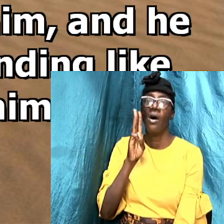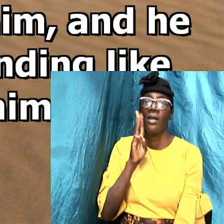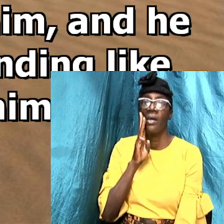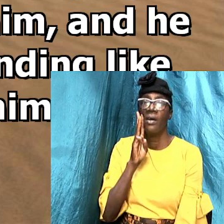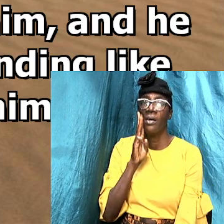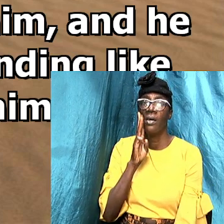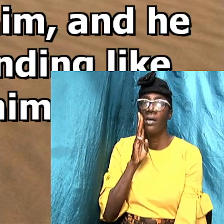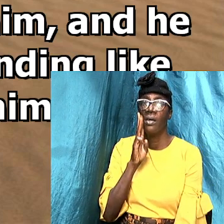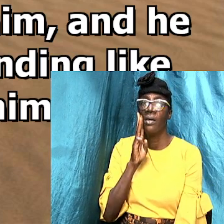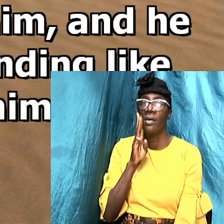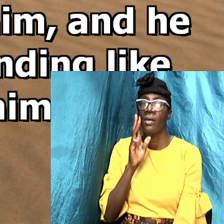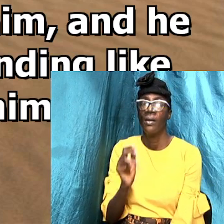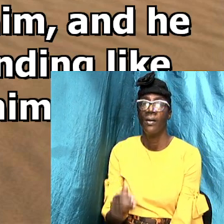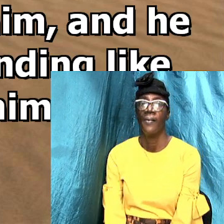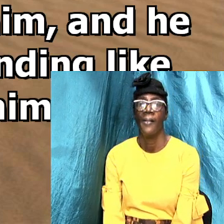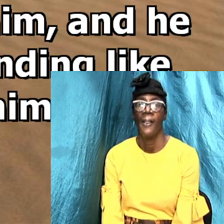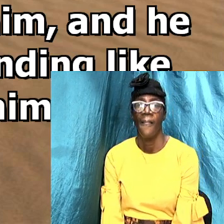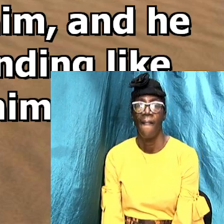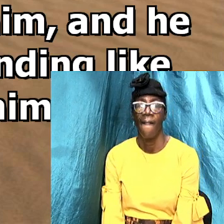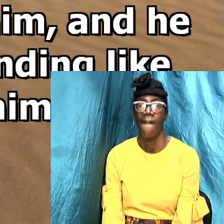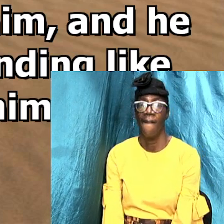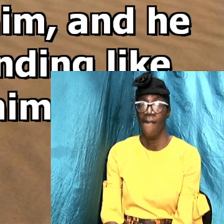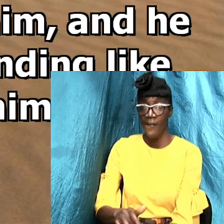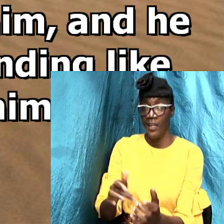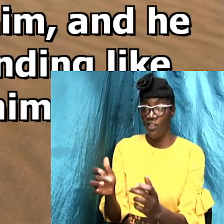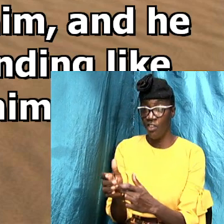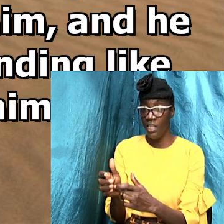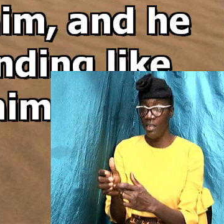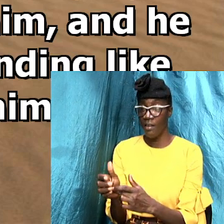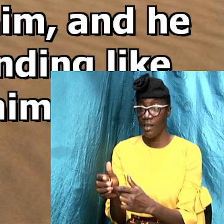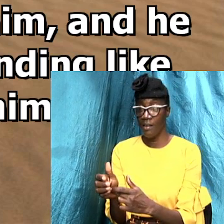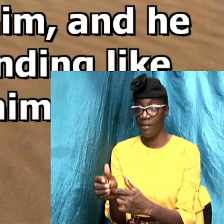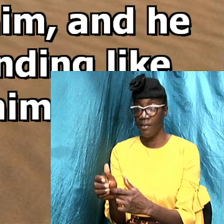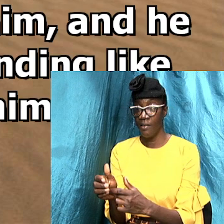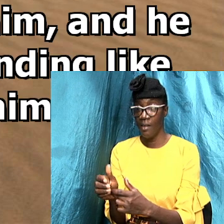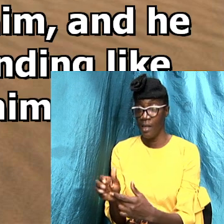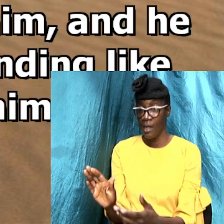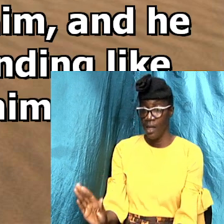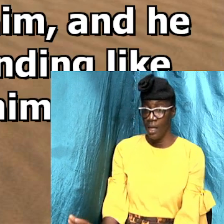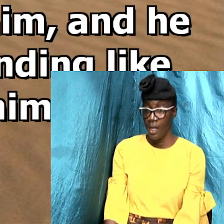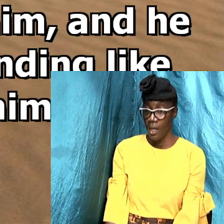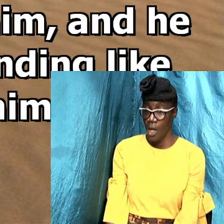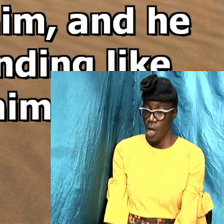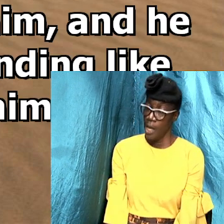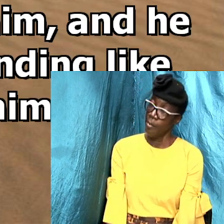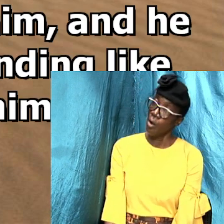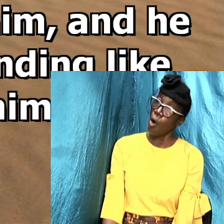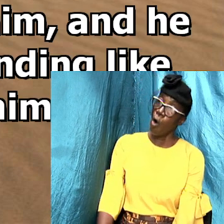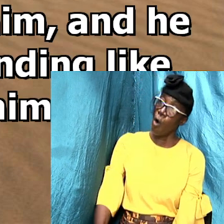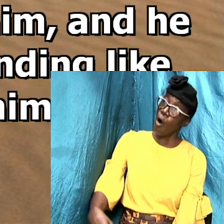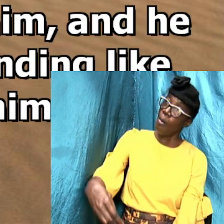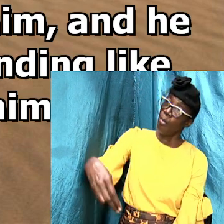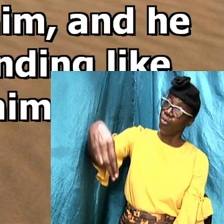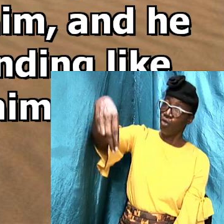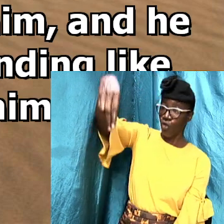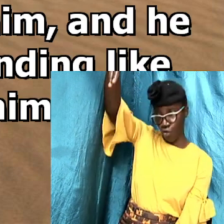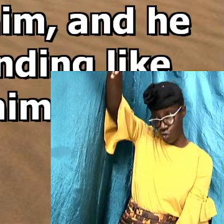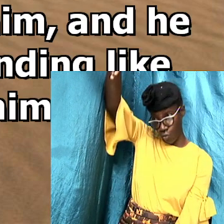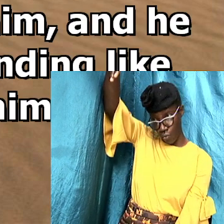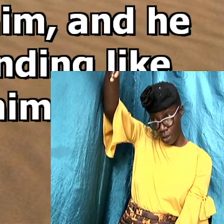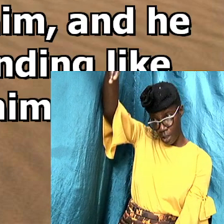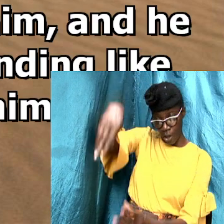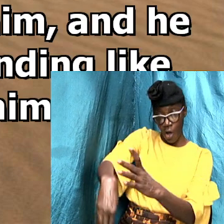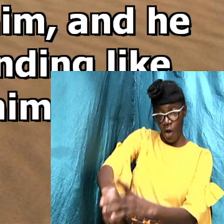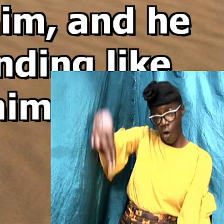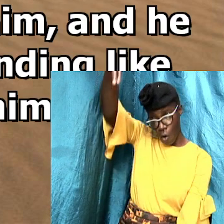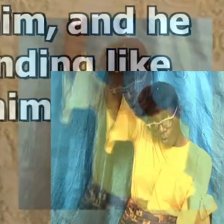we can't stop there but Jesus so he went he came up straight way what